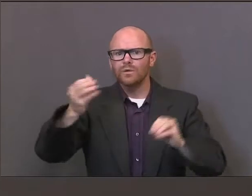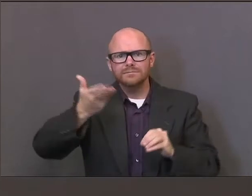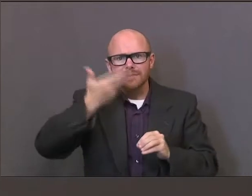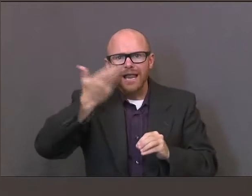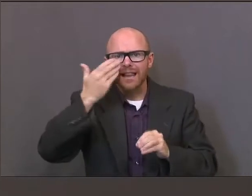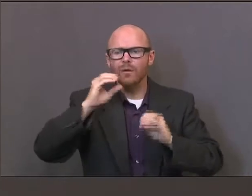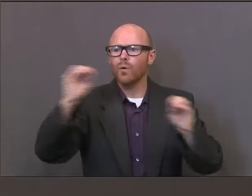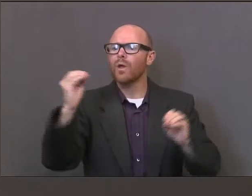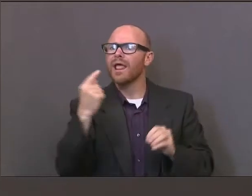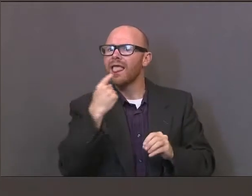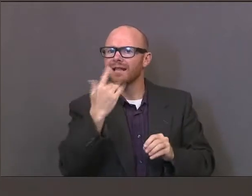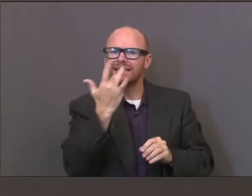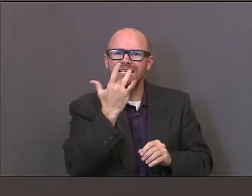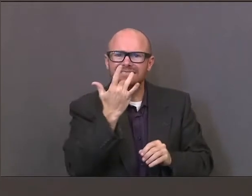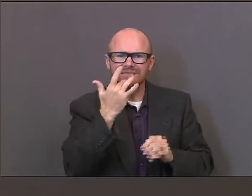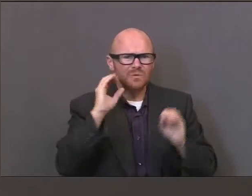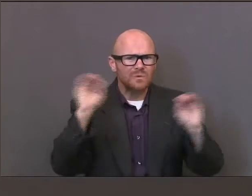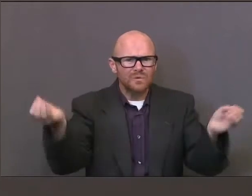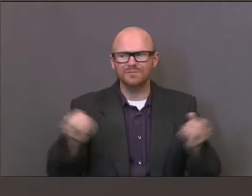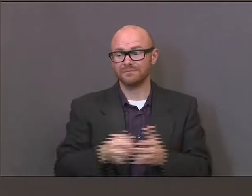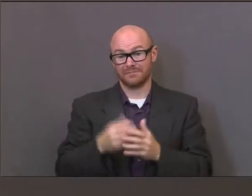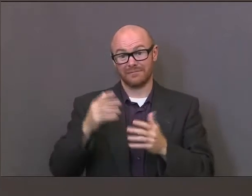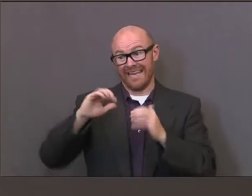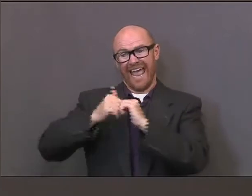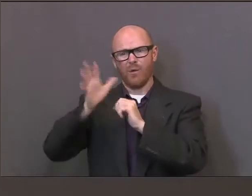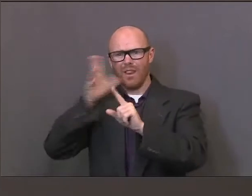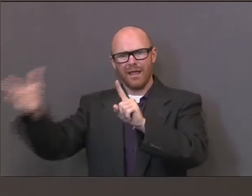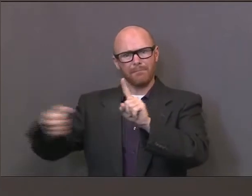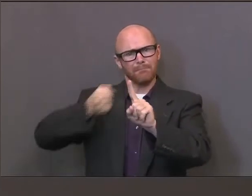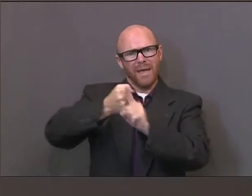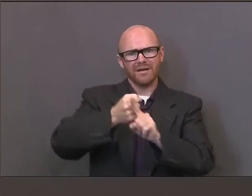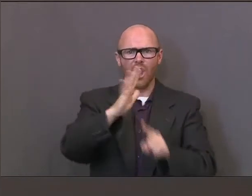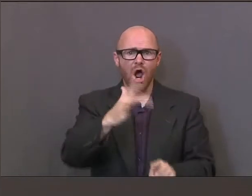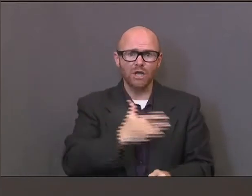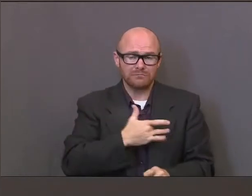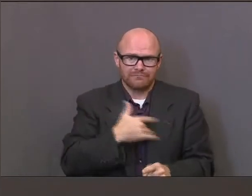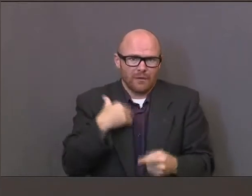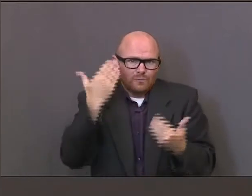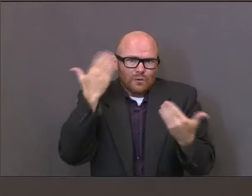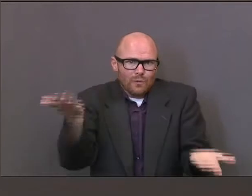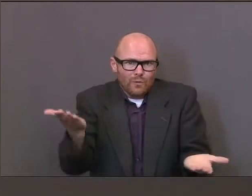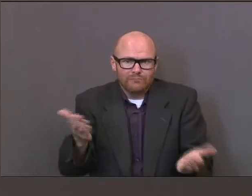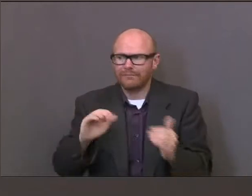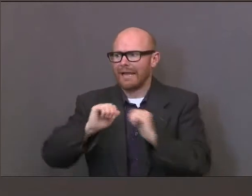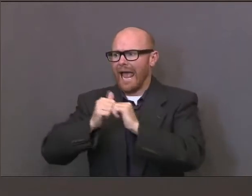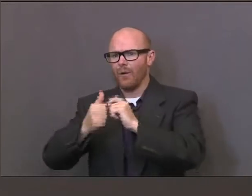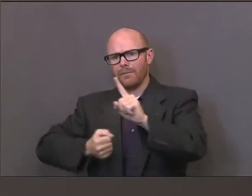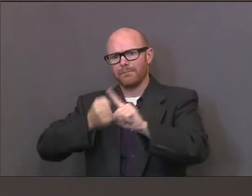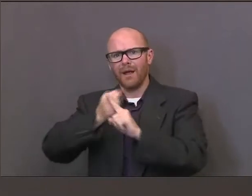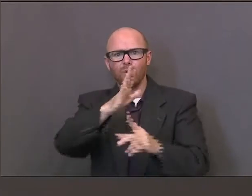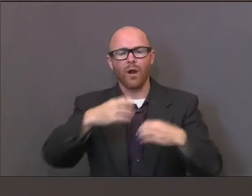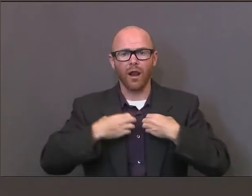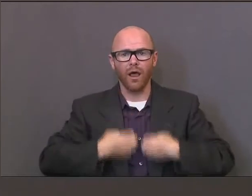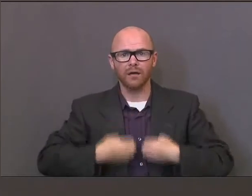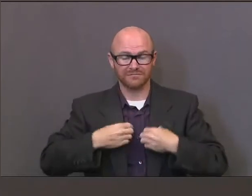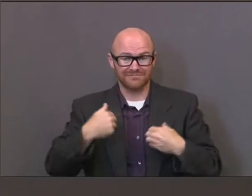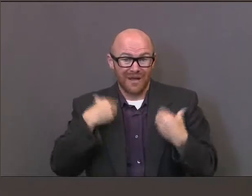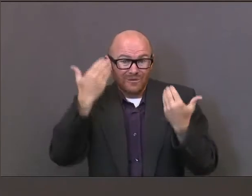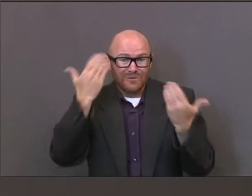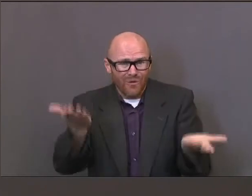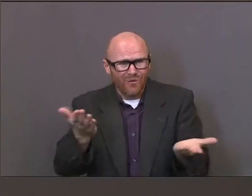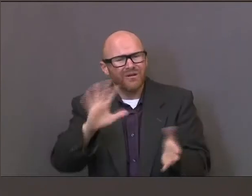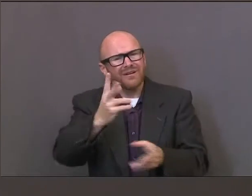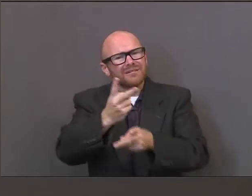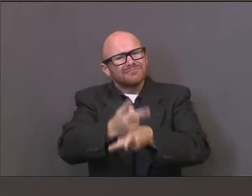effects will be on lungs and heart. So, again, better safe than sorry, I say. So let's take extra precautions until we know